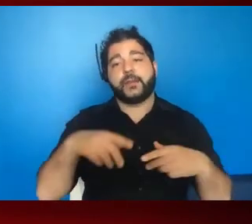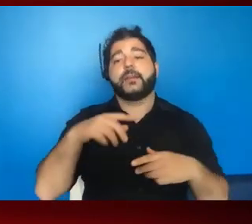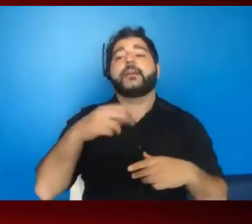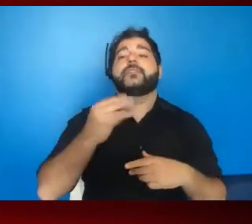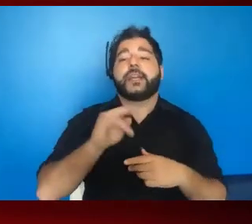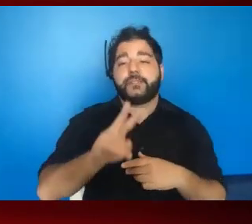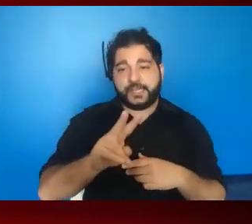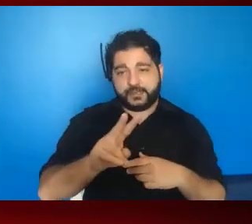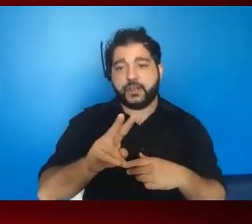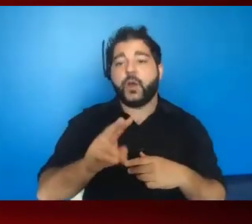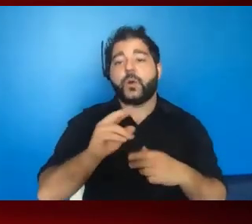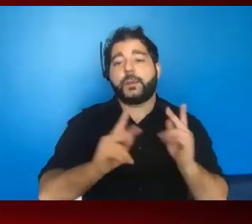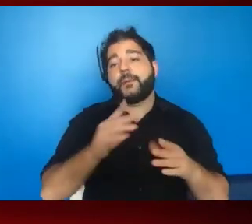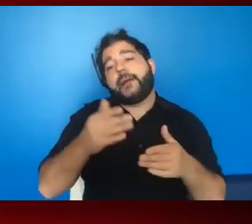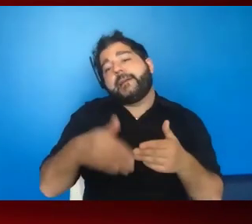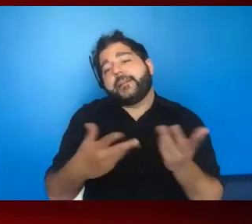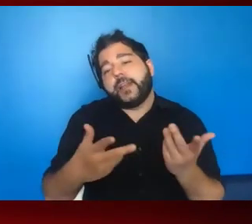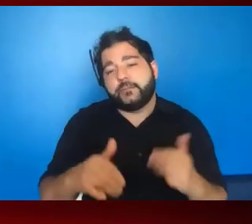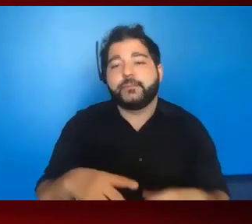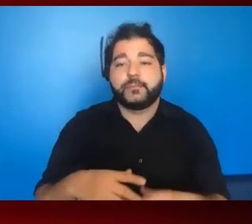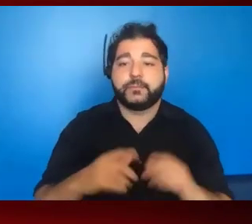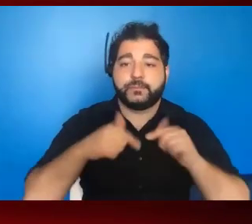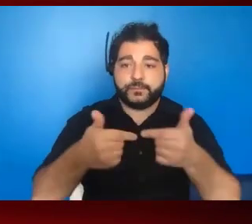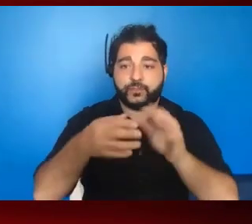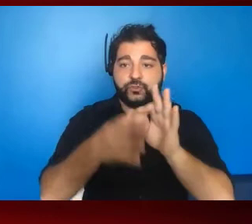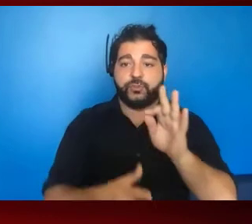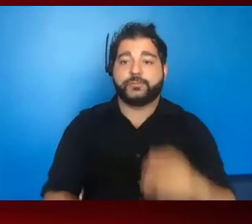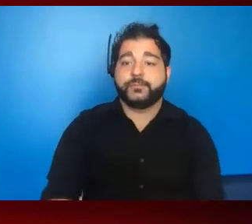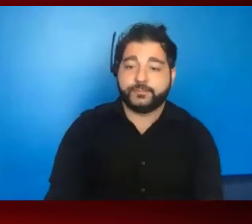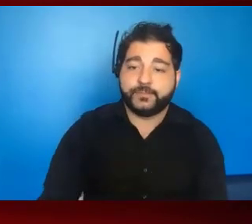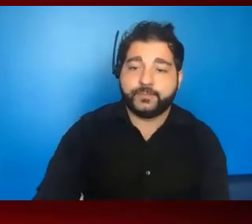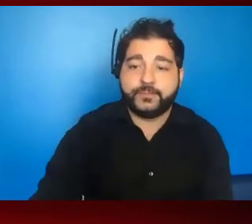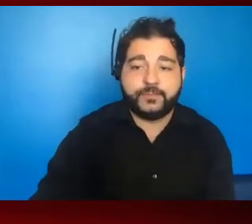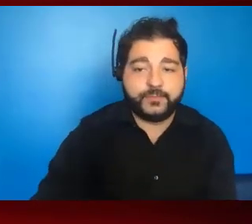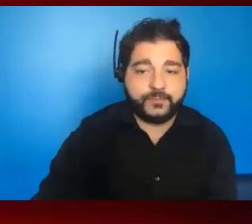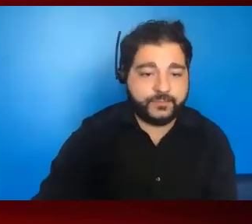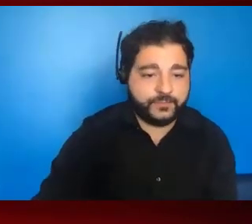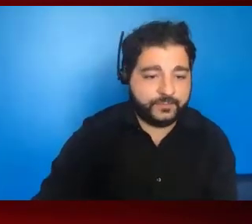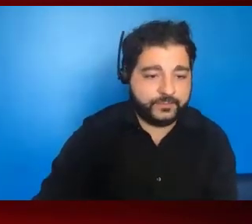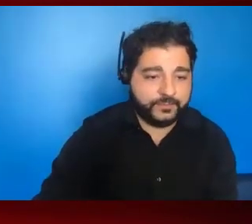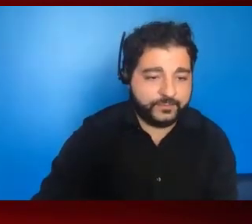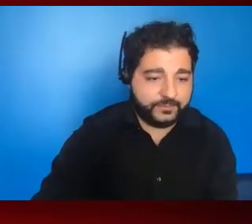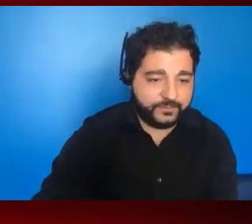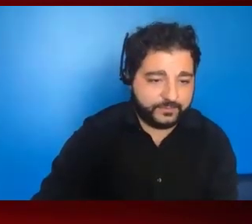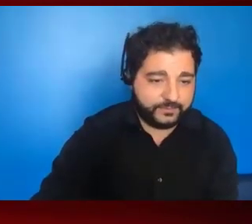folks like to call it, ending the HIV epidemic. Now it takes resources to do that. And so I want to give you a view